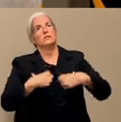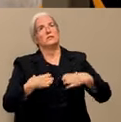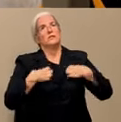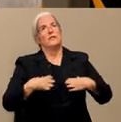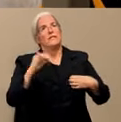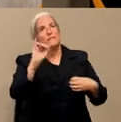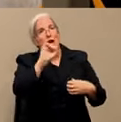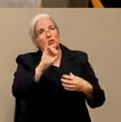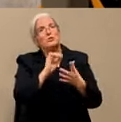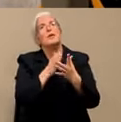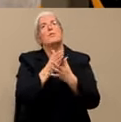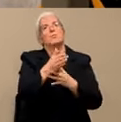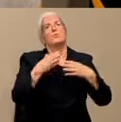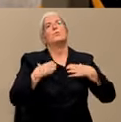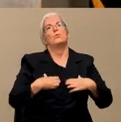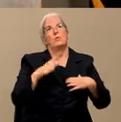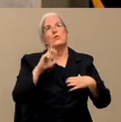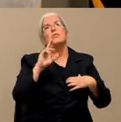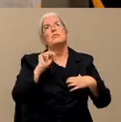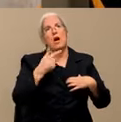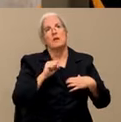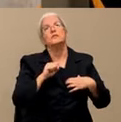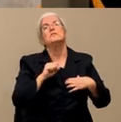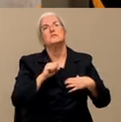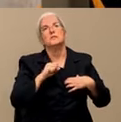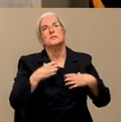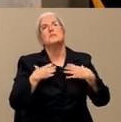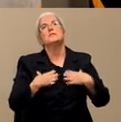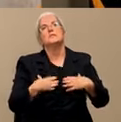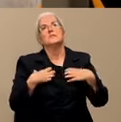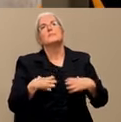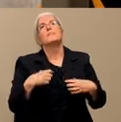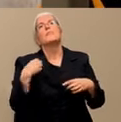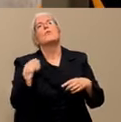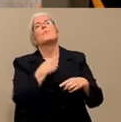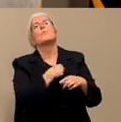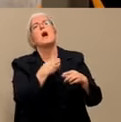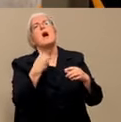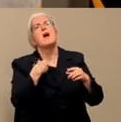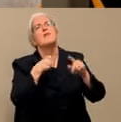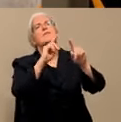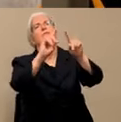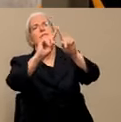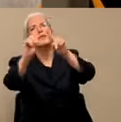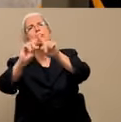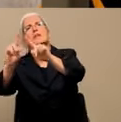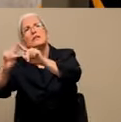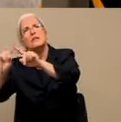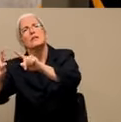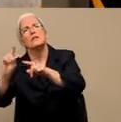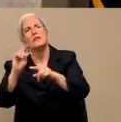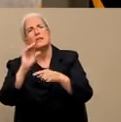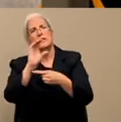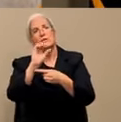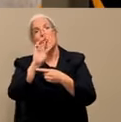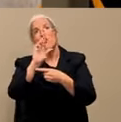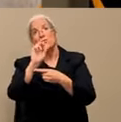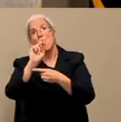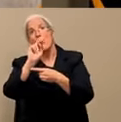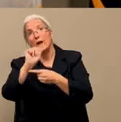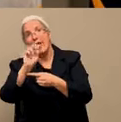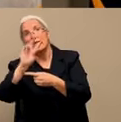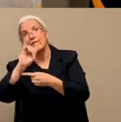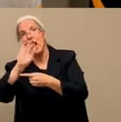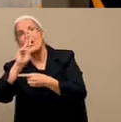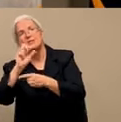And so, yes. So we have coronaviruses that are endemic or circulating every winter in the United States.